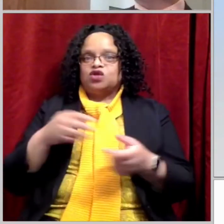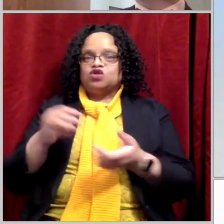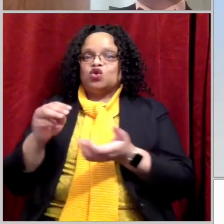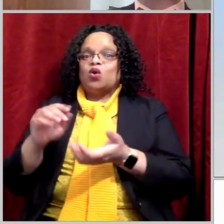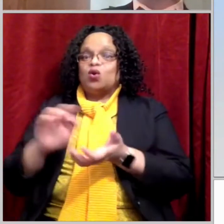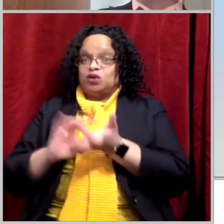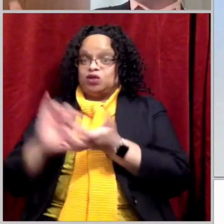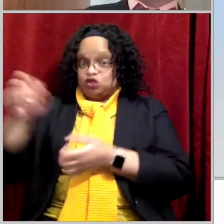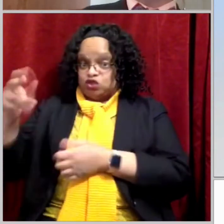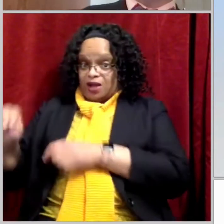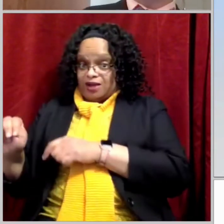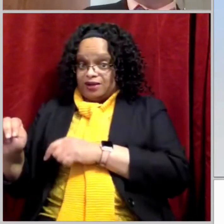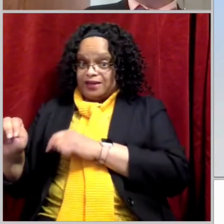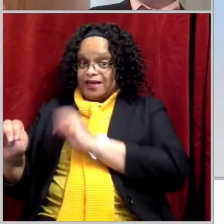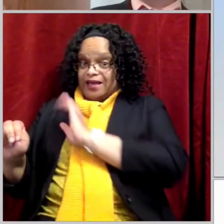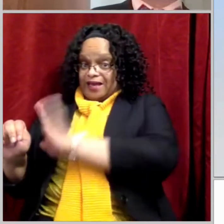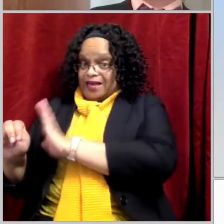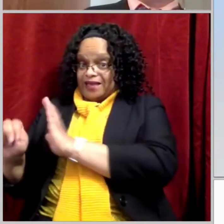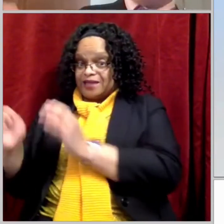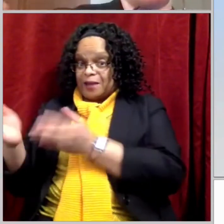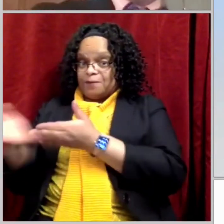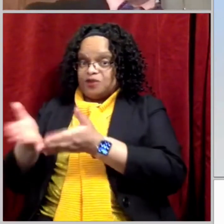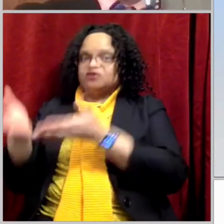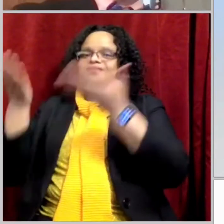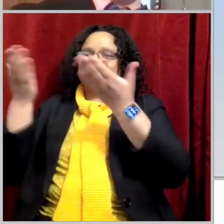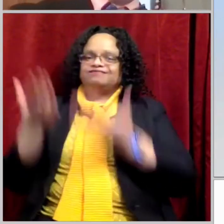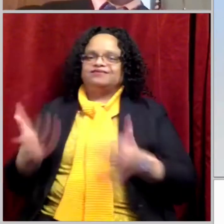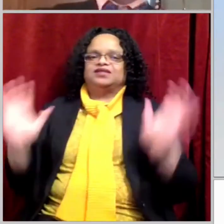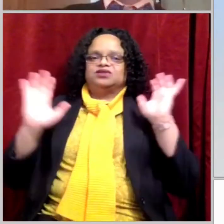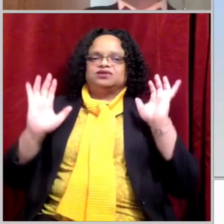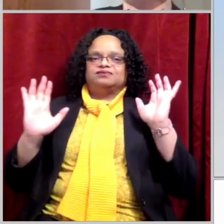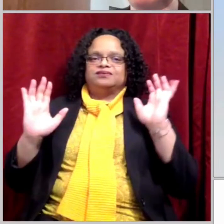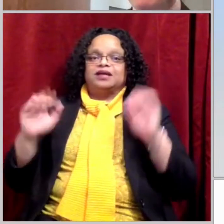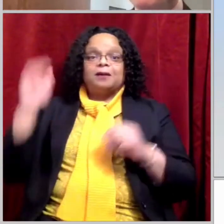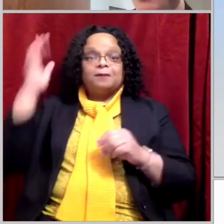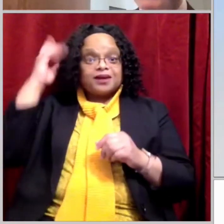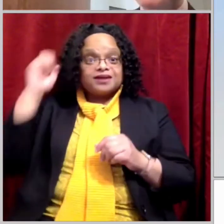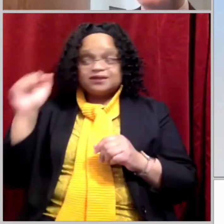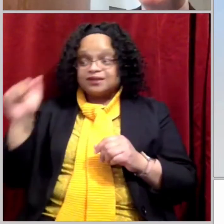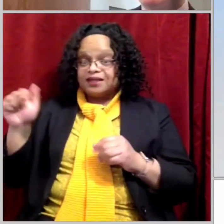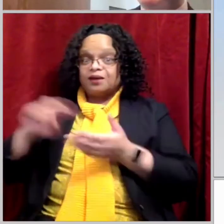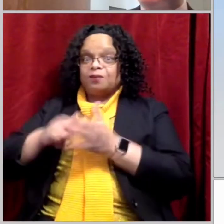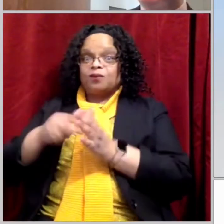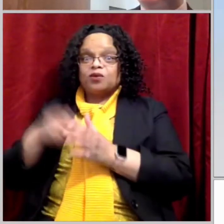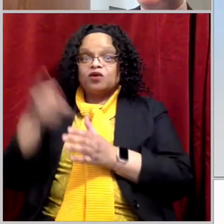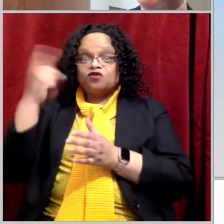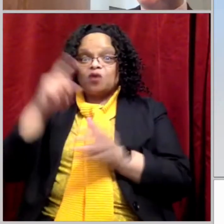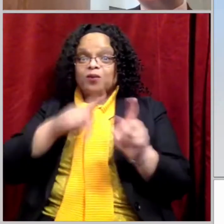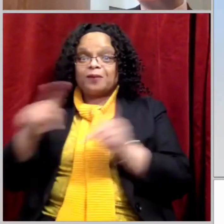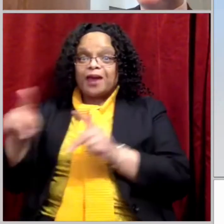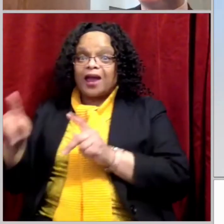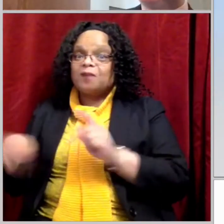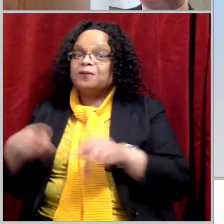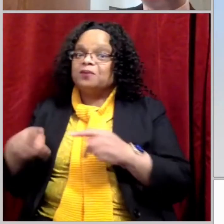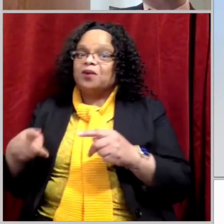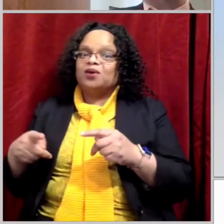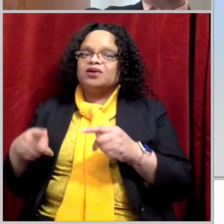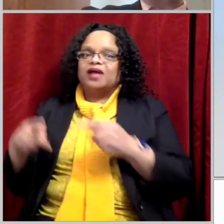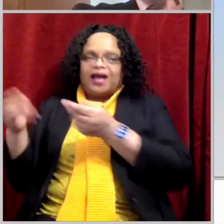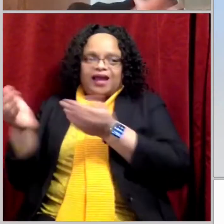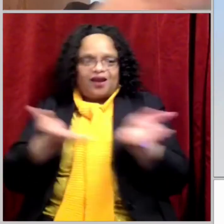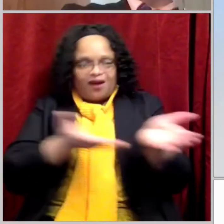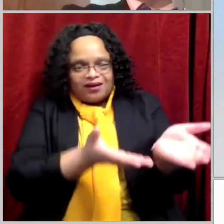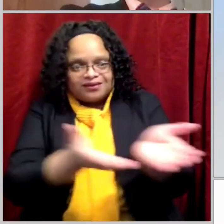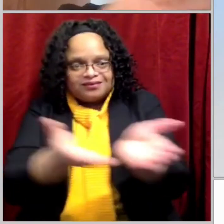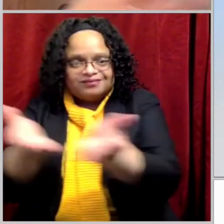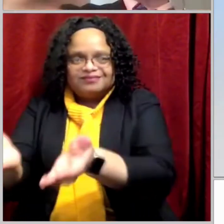that's what he was sent to do, to prepare the people, but at the same time to usher in the Messiah, to